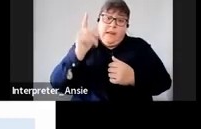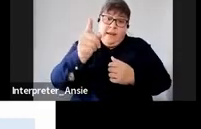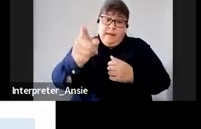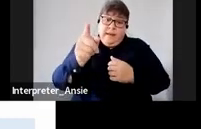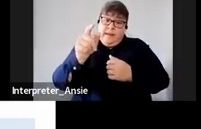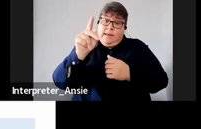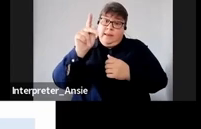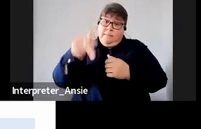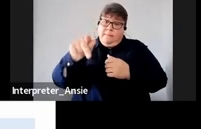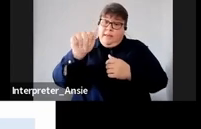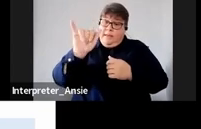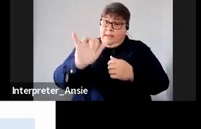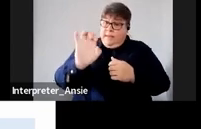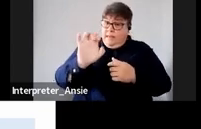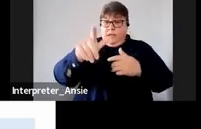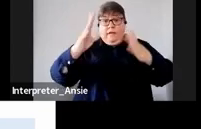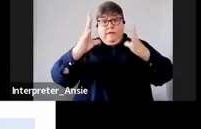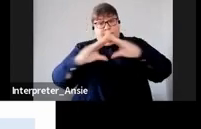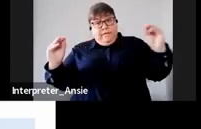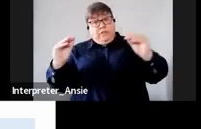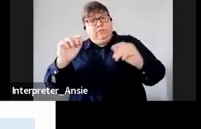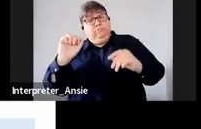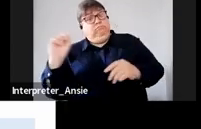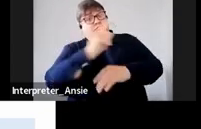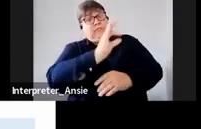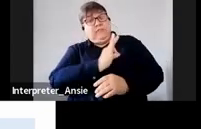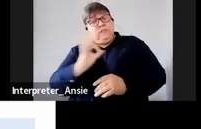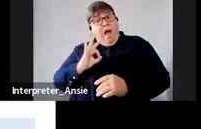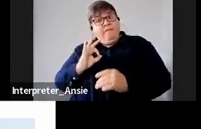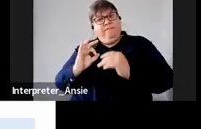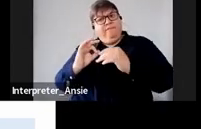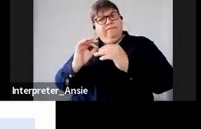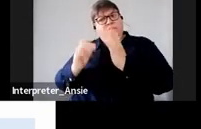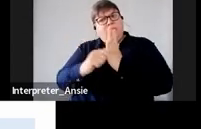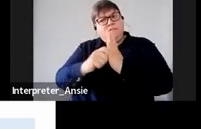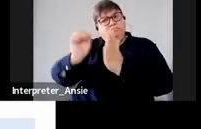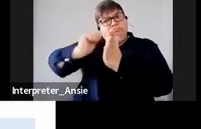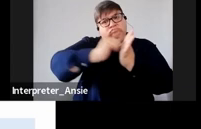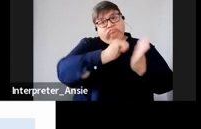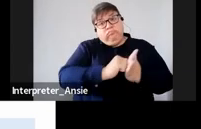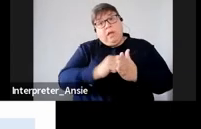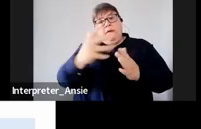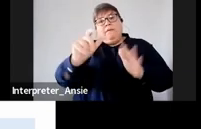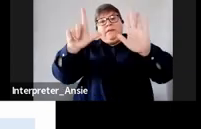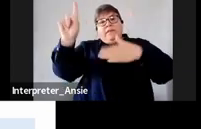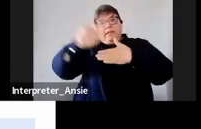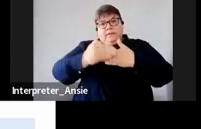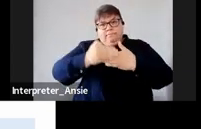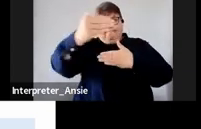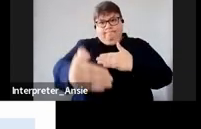tax was deducted from your employees and then what you need to know the pays you earn even if